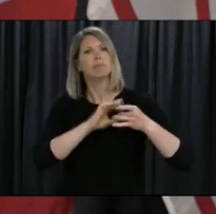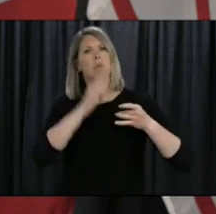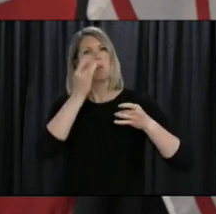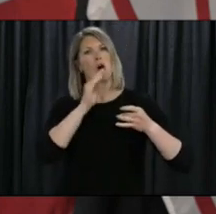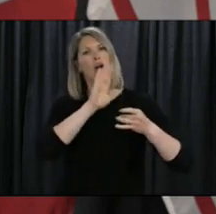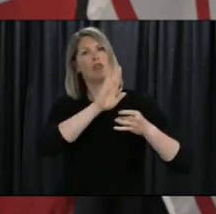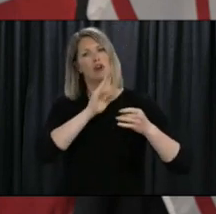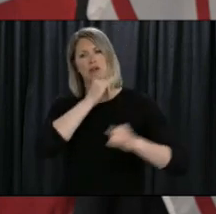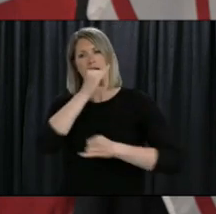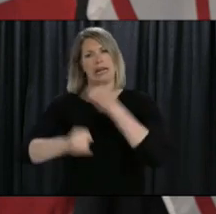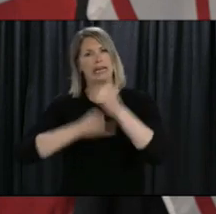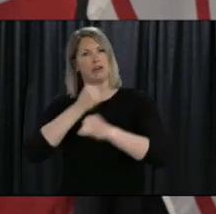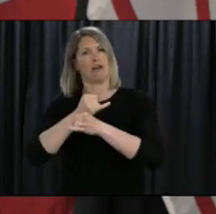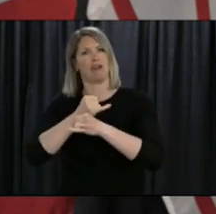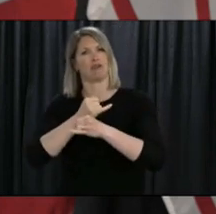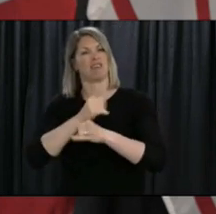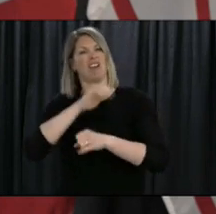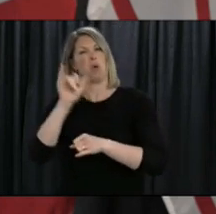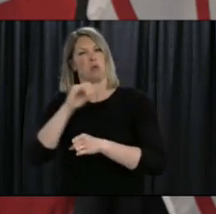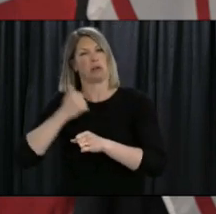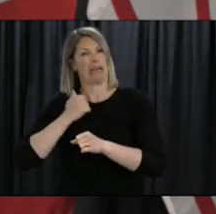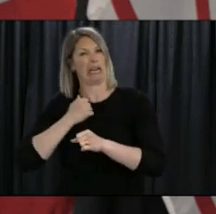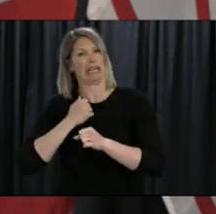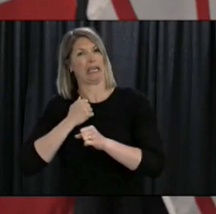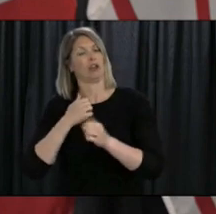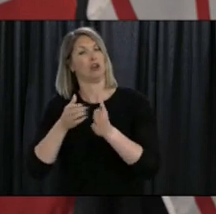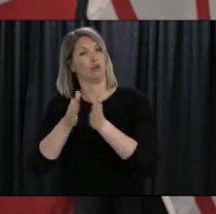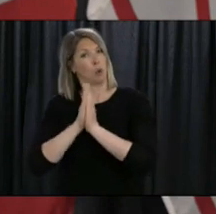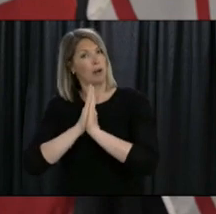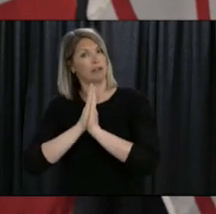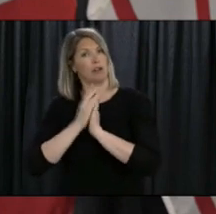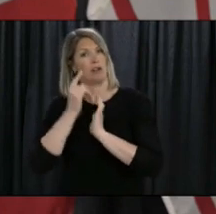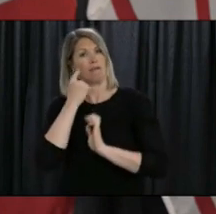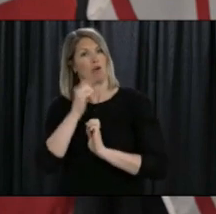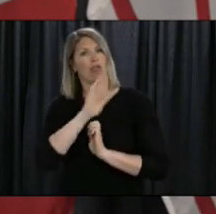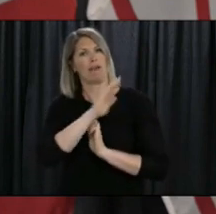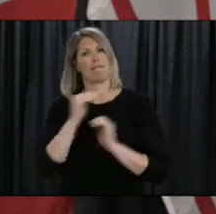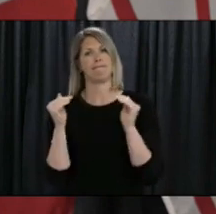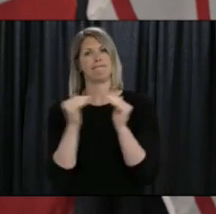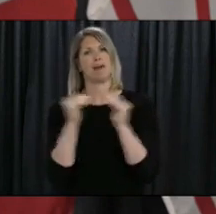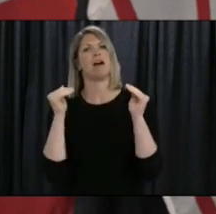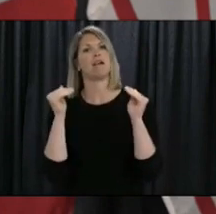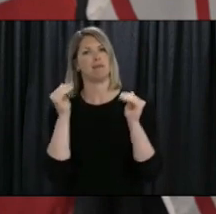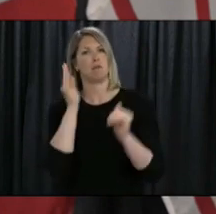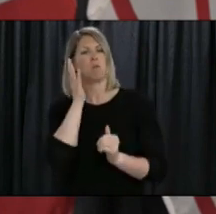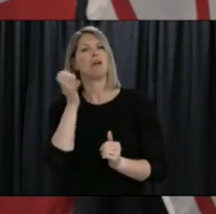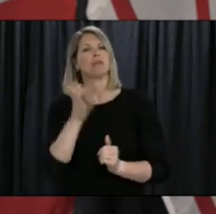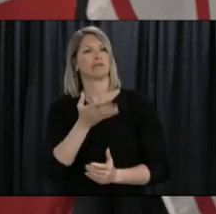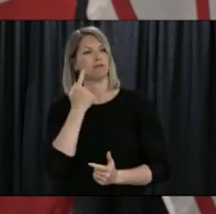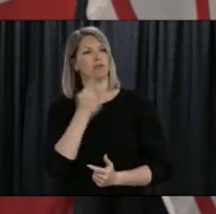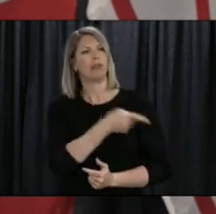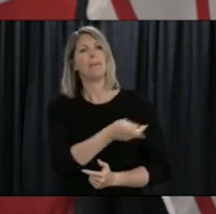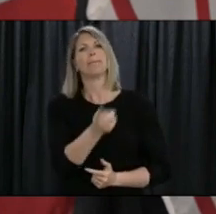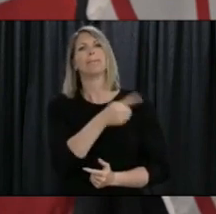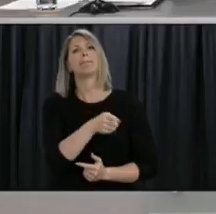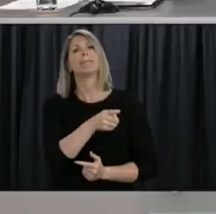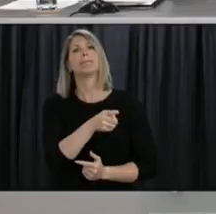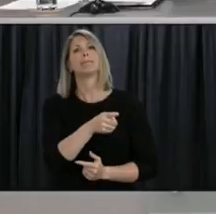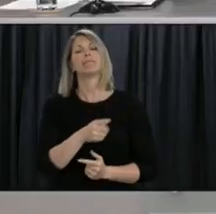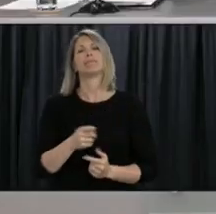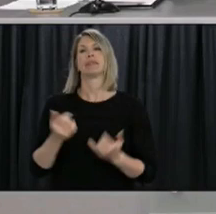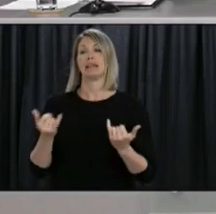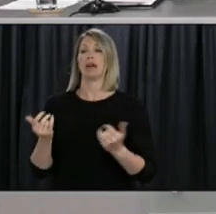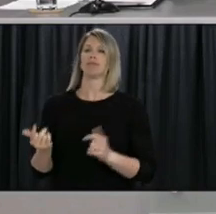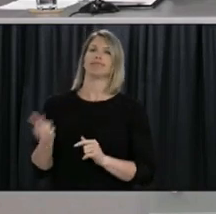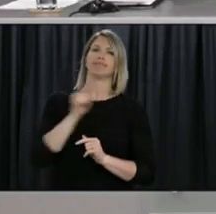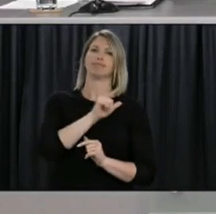call for justice. I will now turn it over to Dr. Fitzgerald for today's update. Thank you,